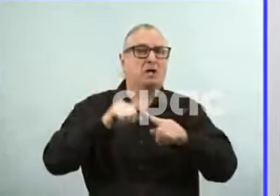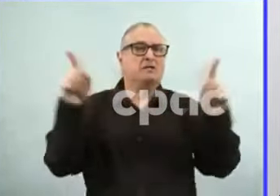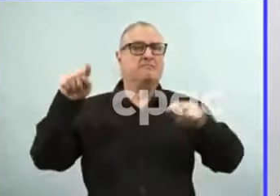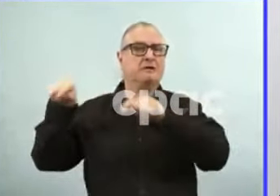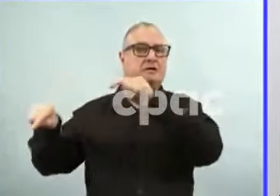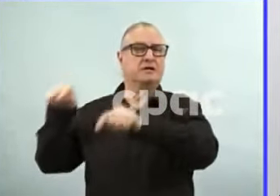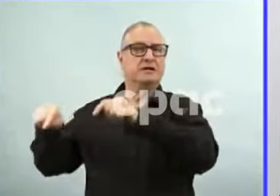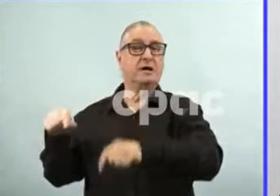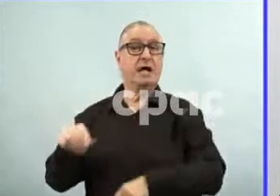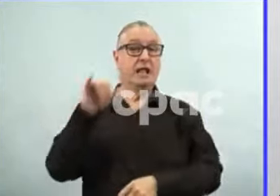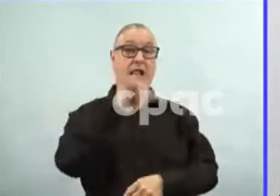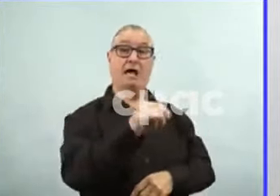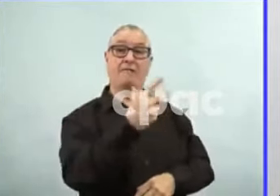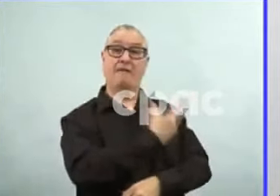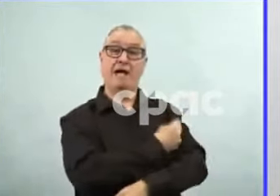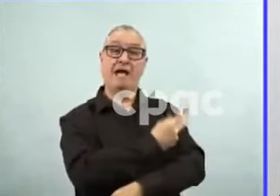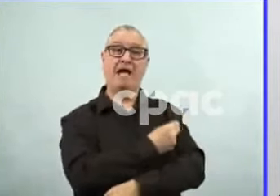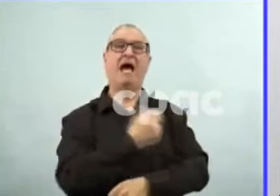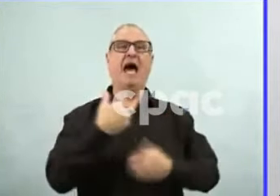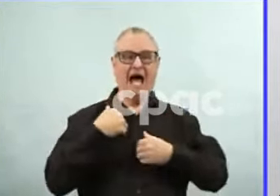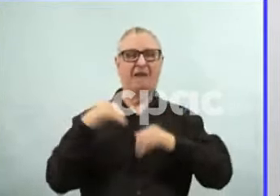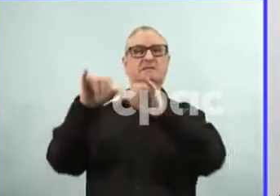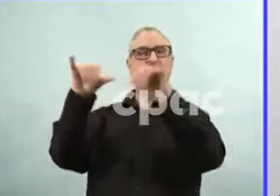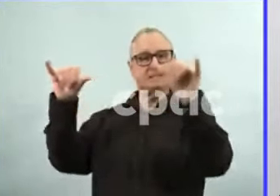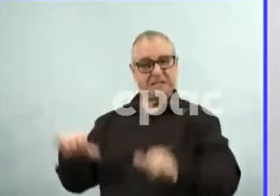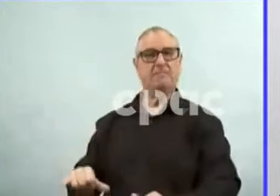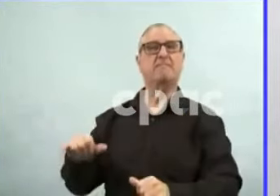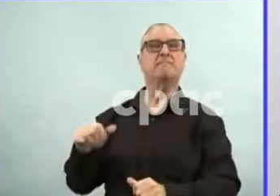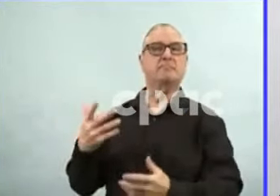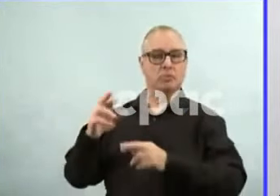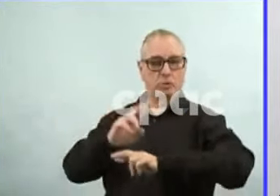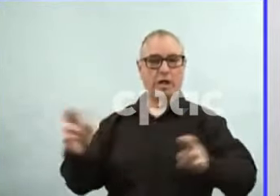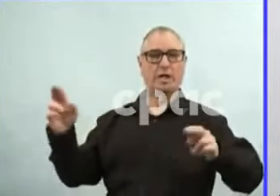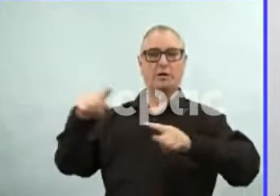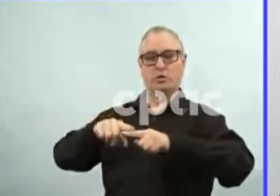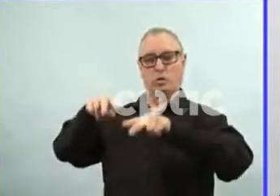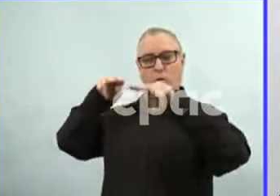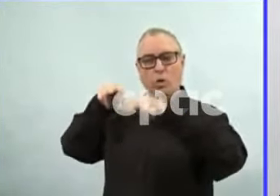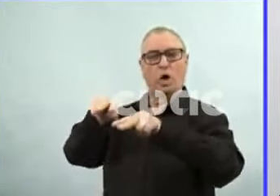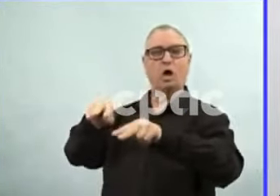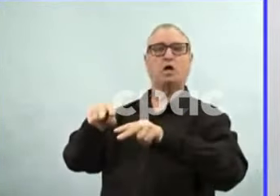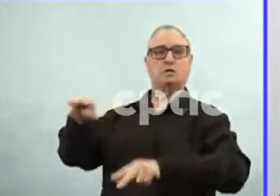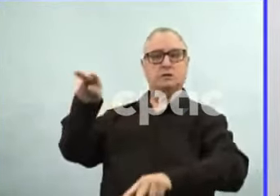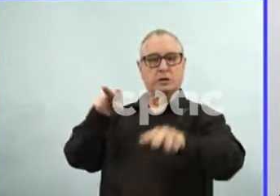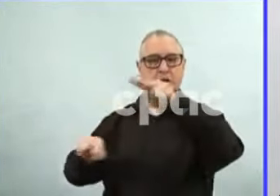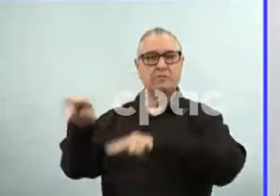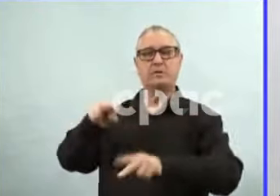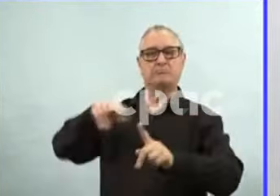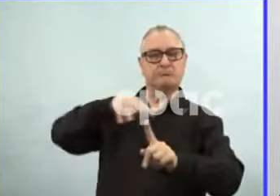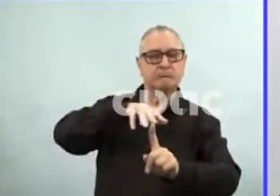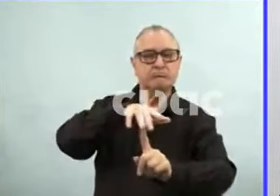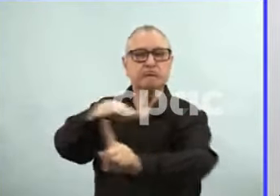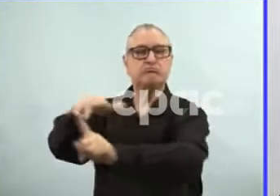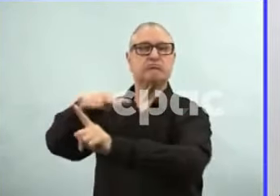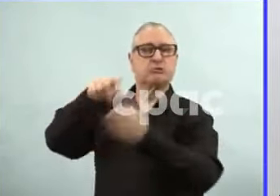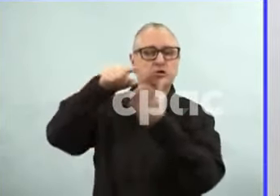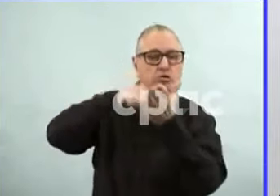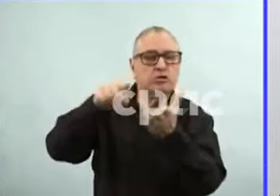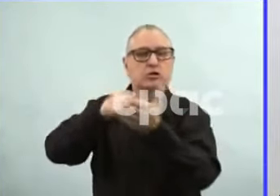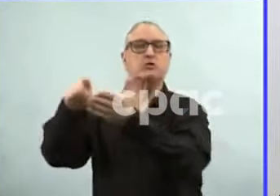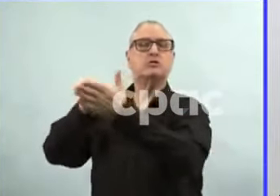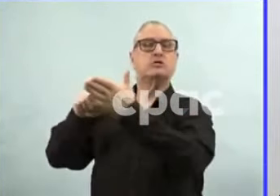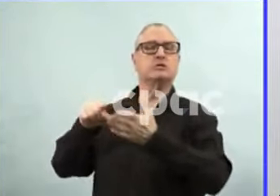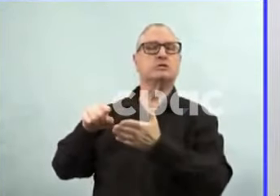about it, we will communicate it, and we will act on it quickly. And unlike the risk of contracting COVID-19